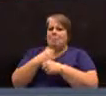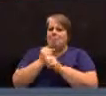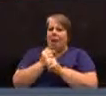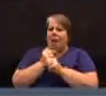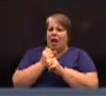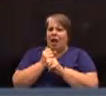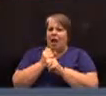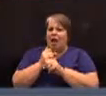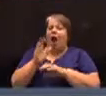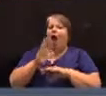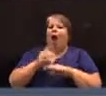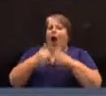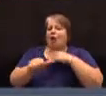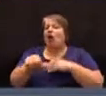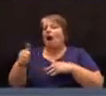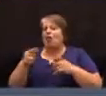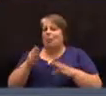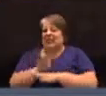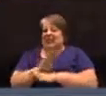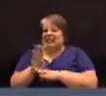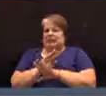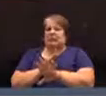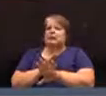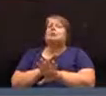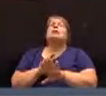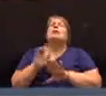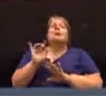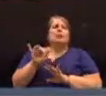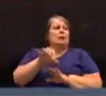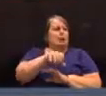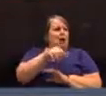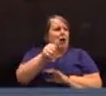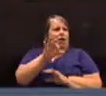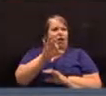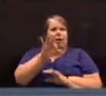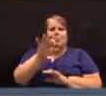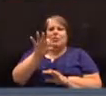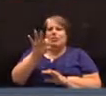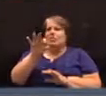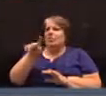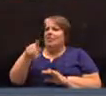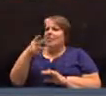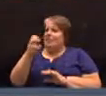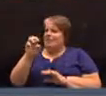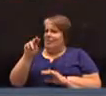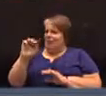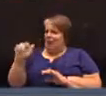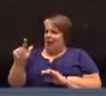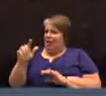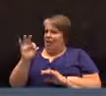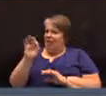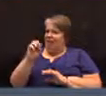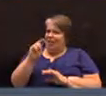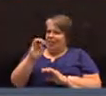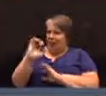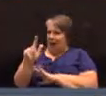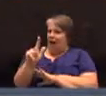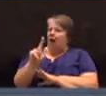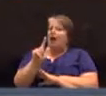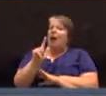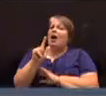On another issue. Oh, sorry. Any other, uh, Mr. Fennell? Comments on this particular,